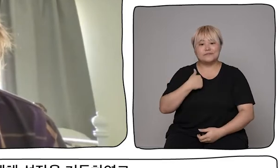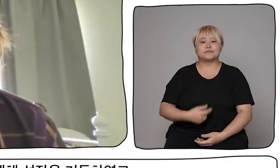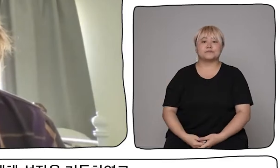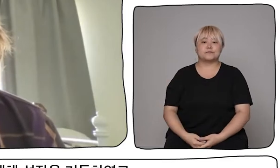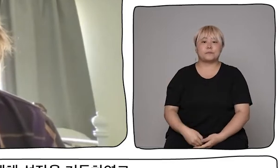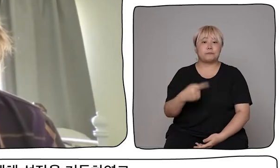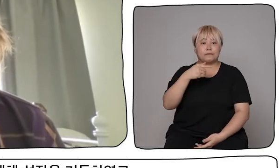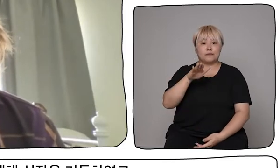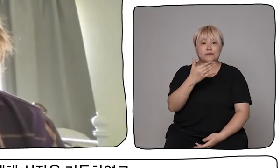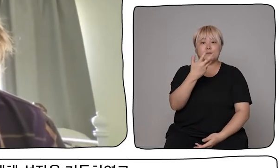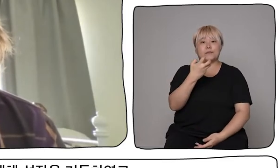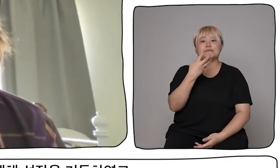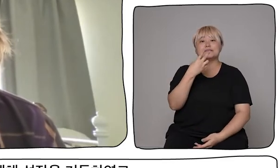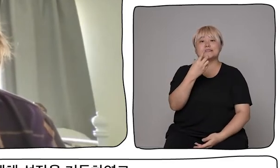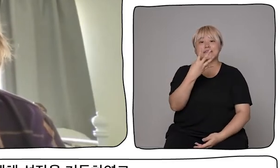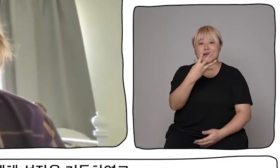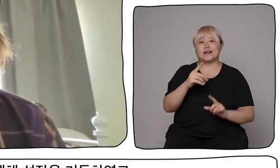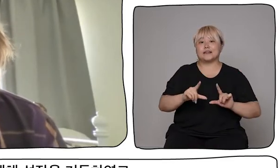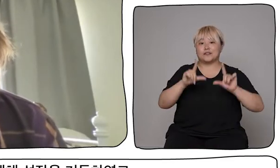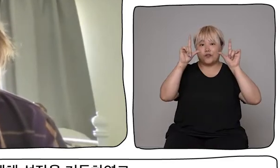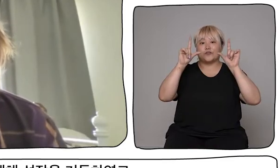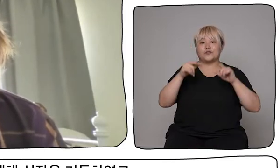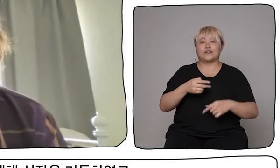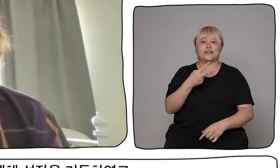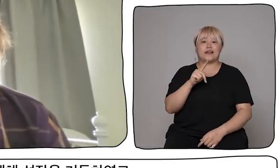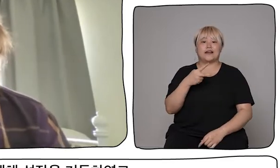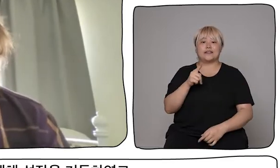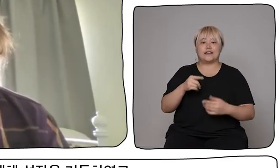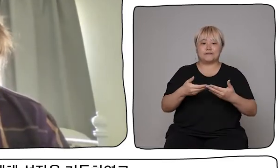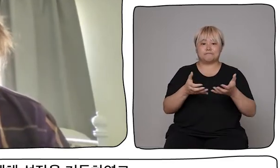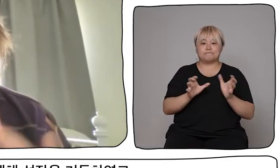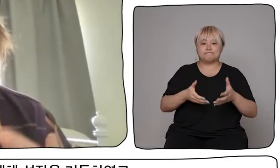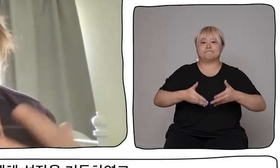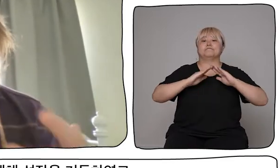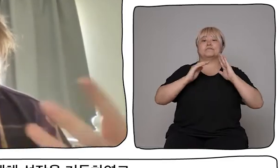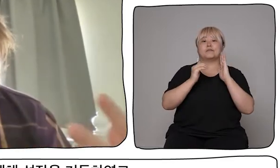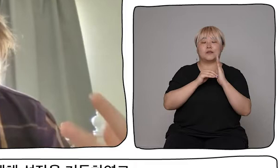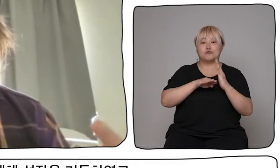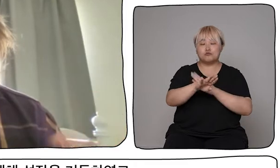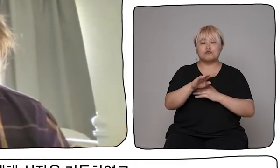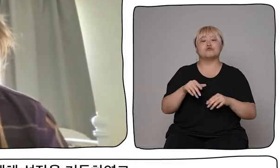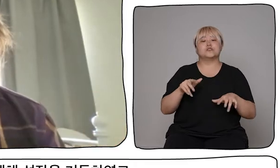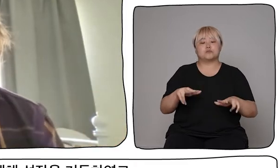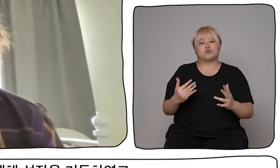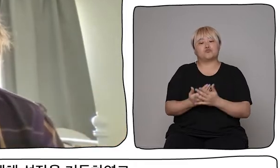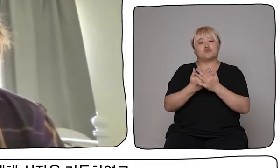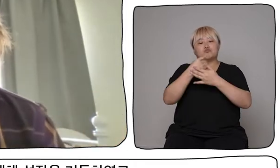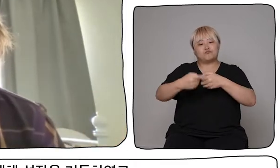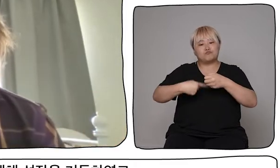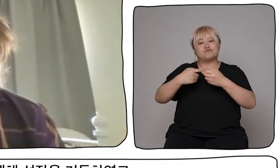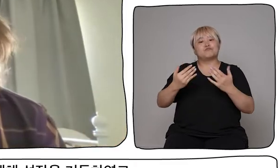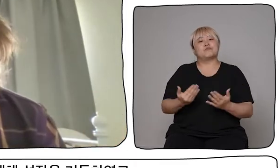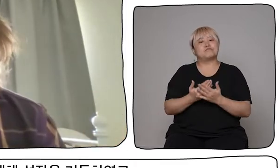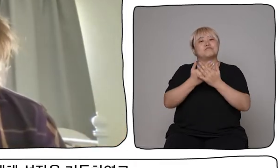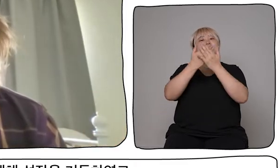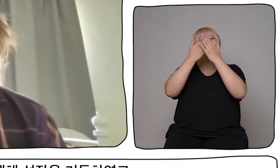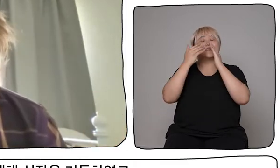in 1984 and it has grown year on year since, with our first